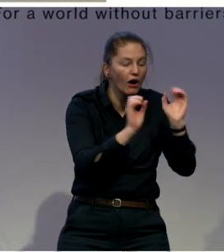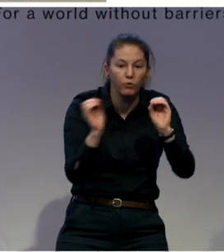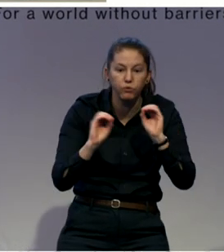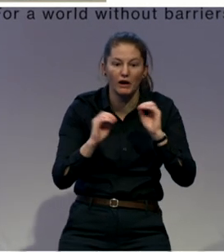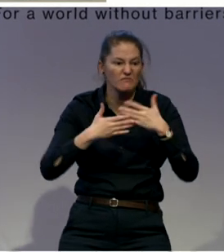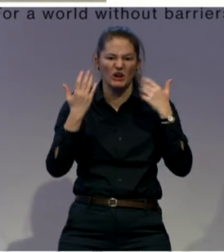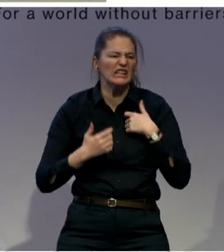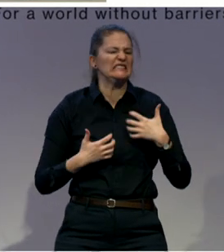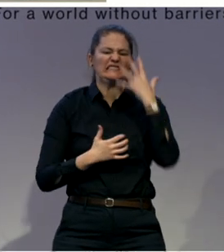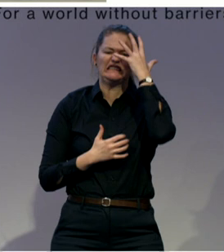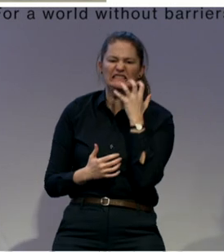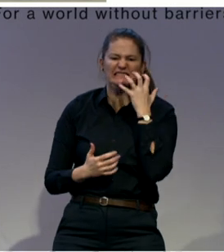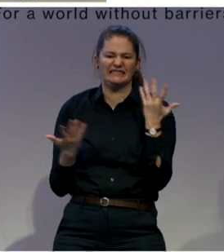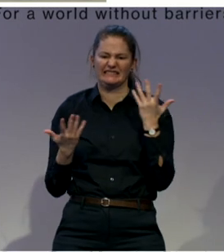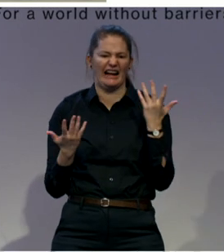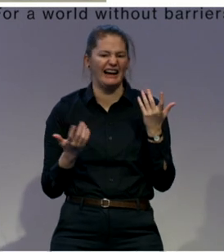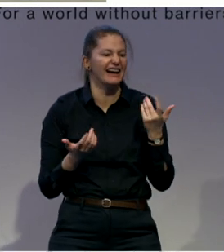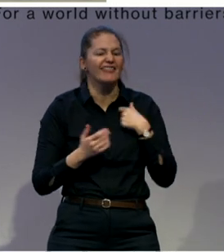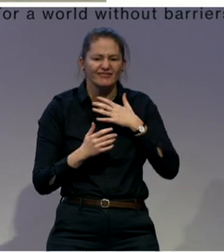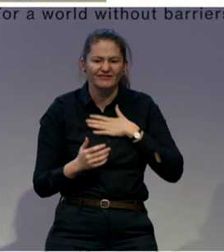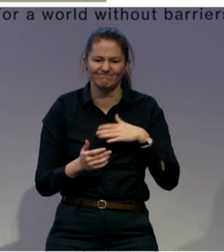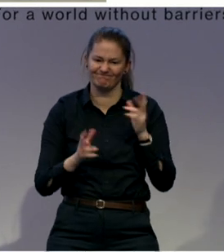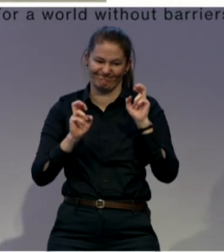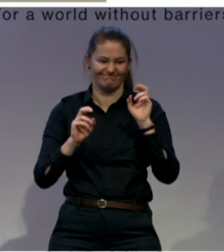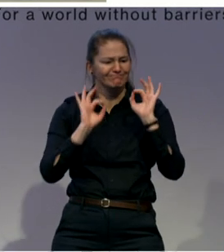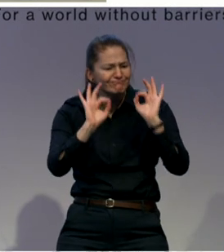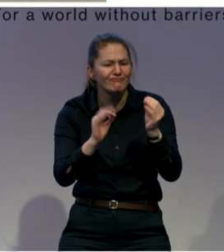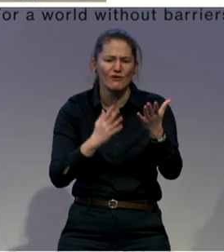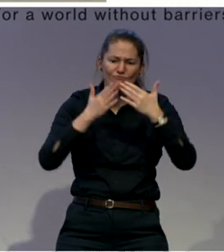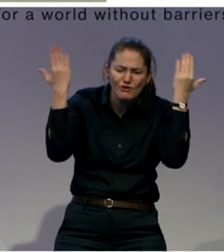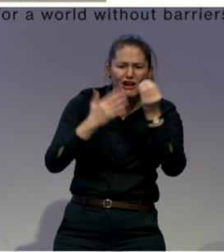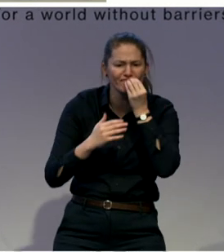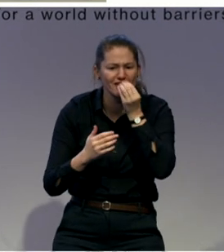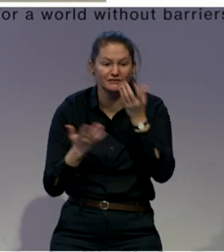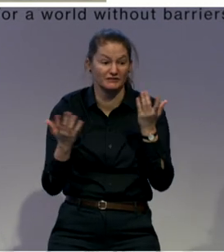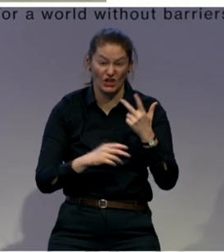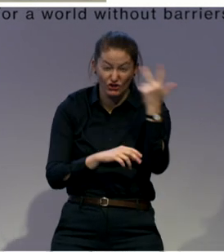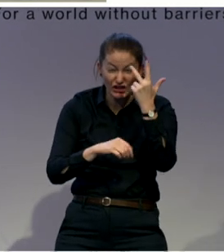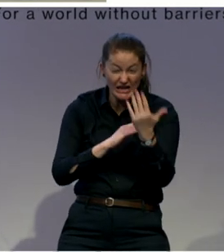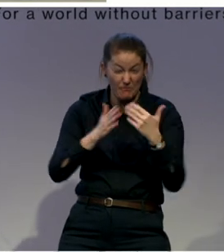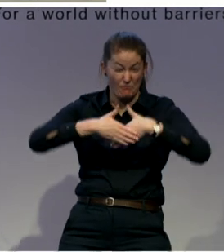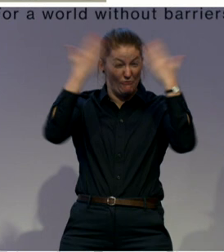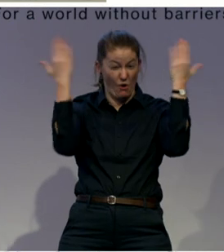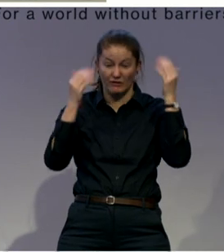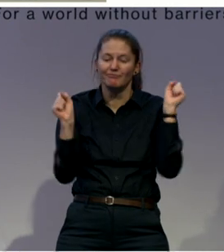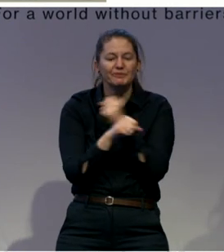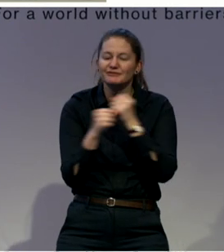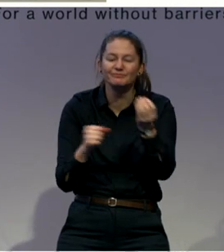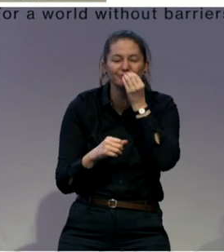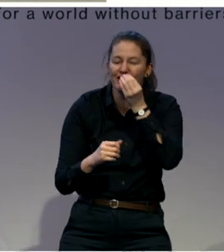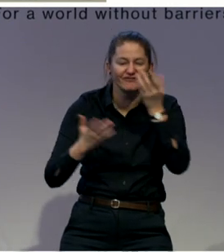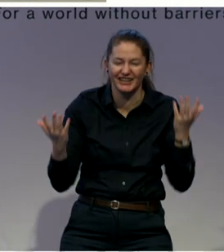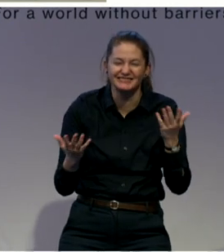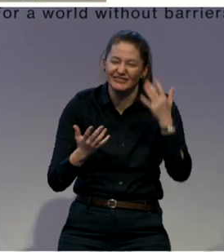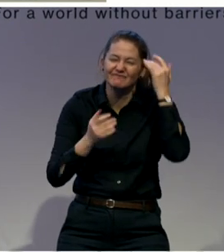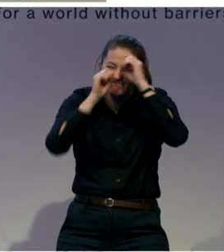it's not available at that point. So just imagine being in a hotel for all your life, which is very nice, but where you cannot choose when and what